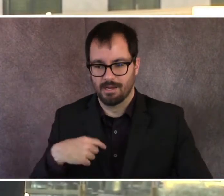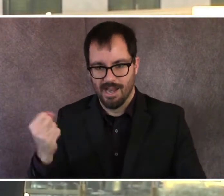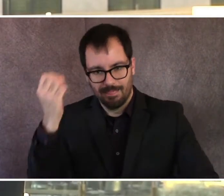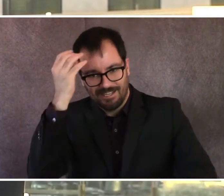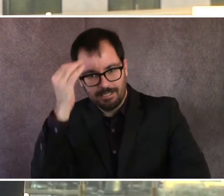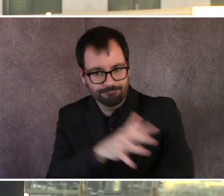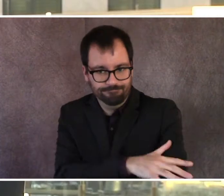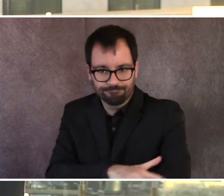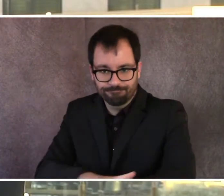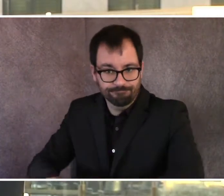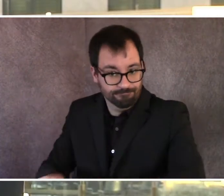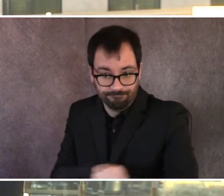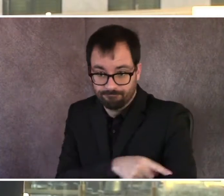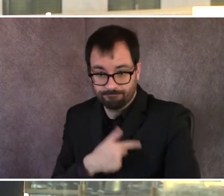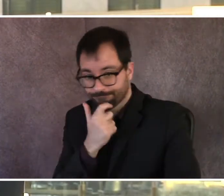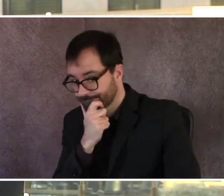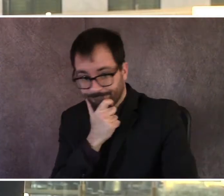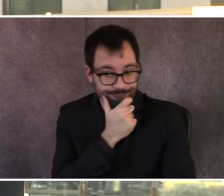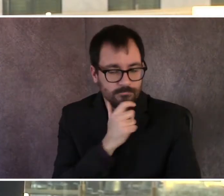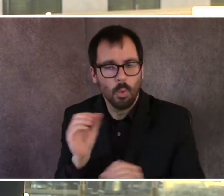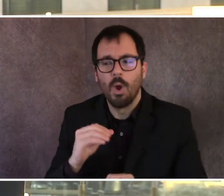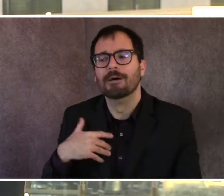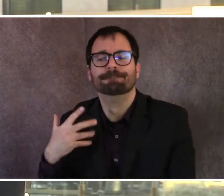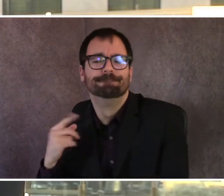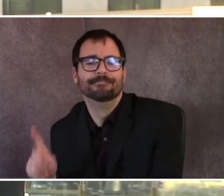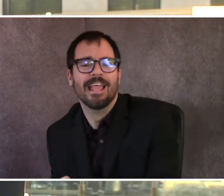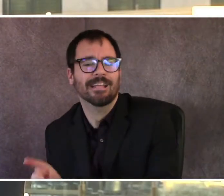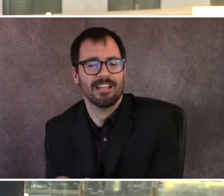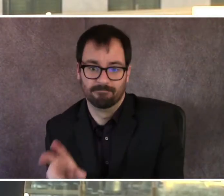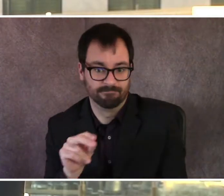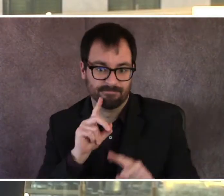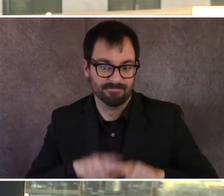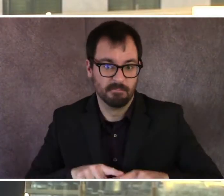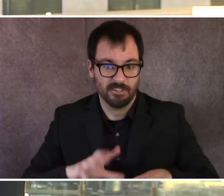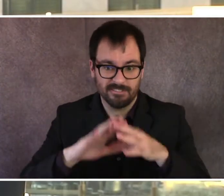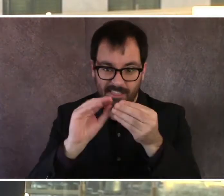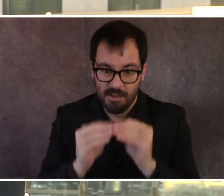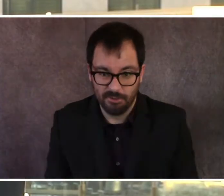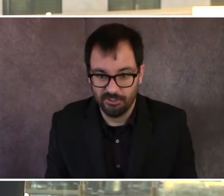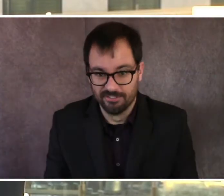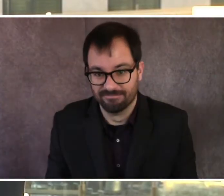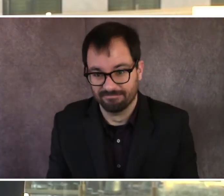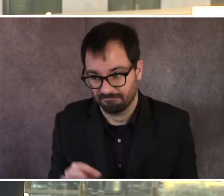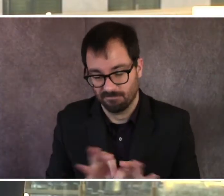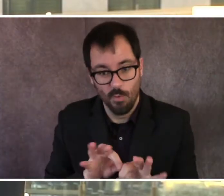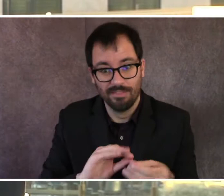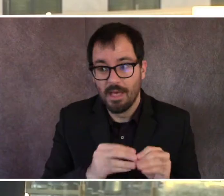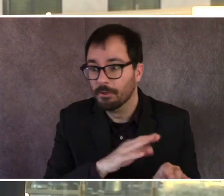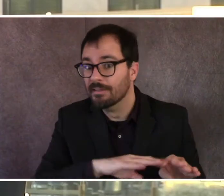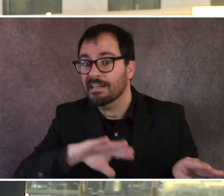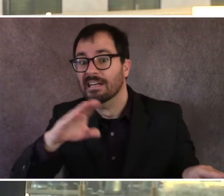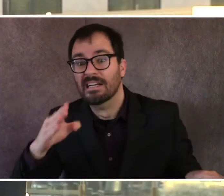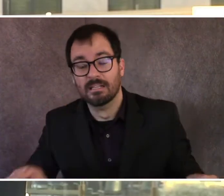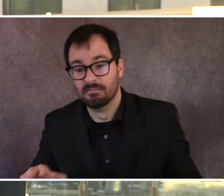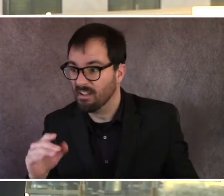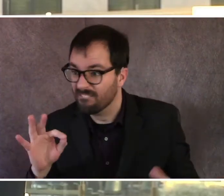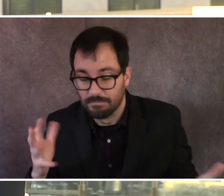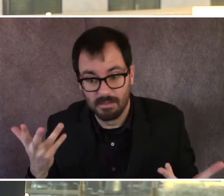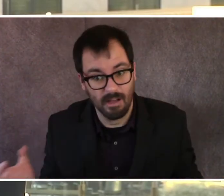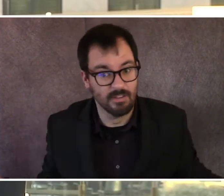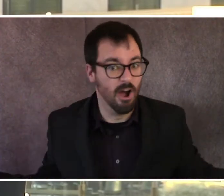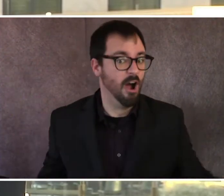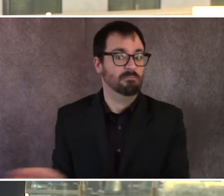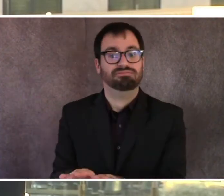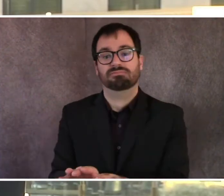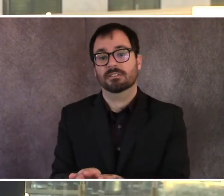we're able to get the numbers down. mean, the reality of the situation is if, if we don't get our numbers down, our daily testing numbers down and our daily positivity